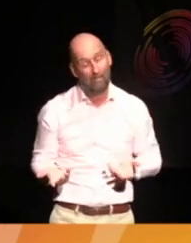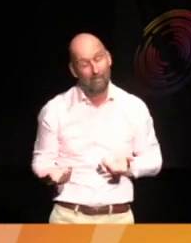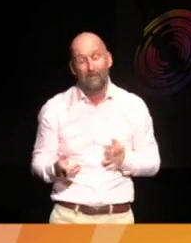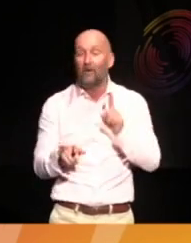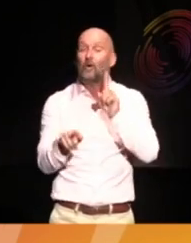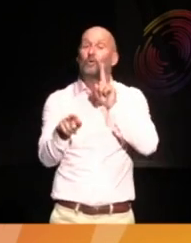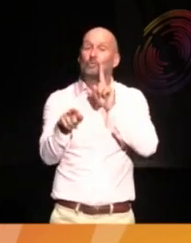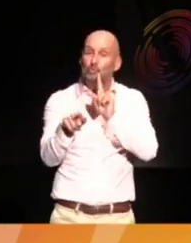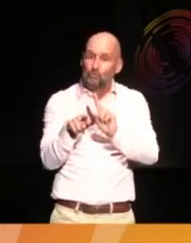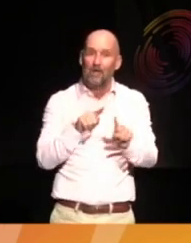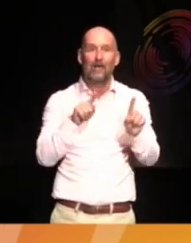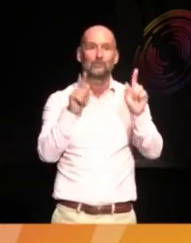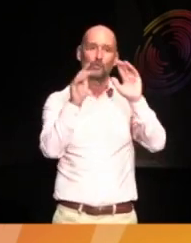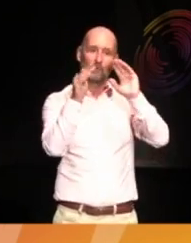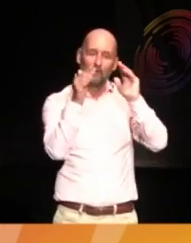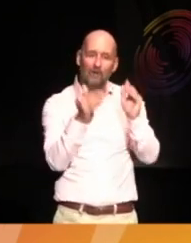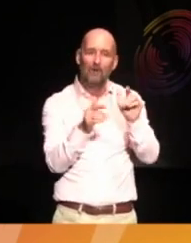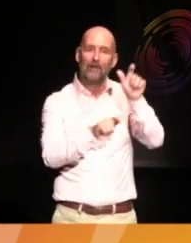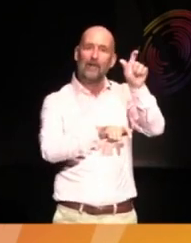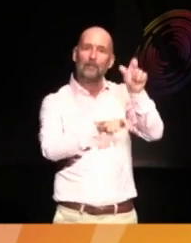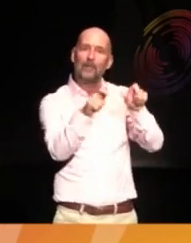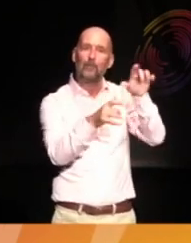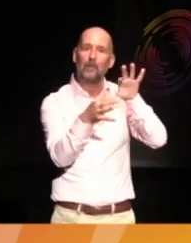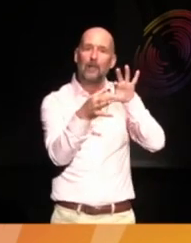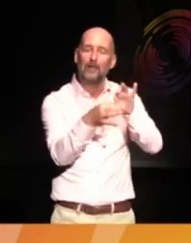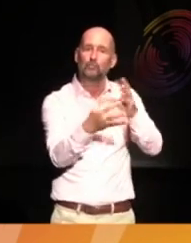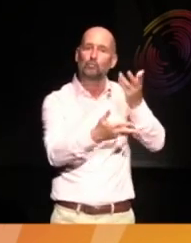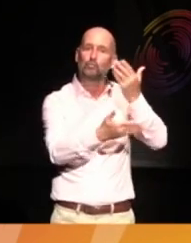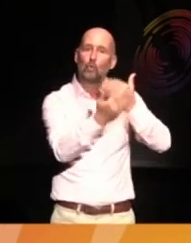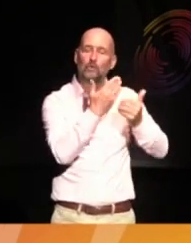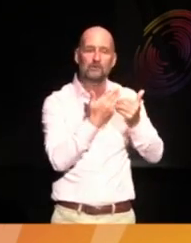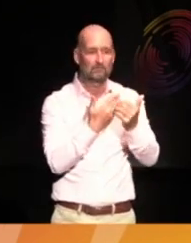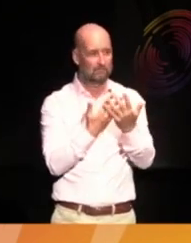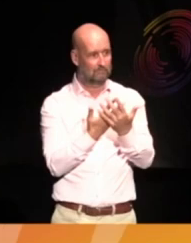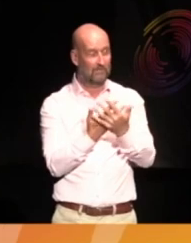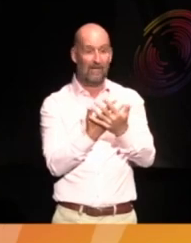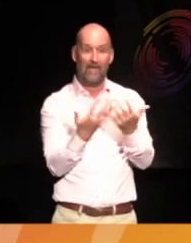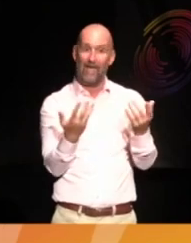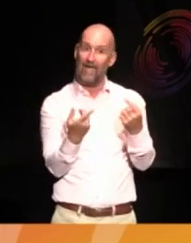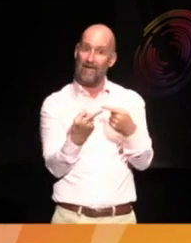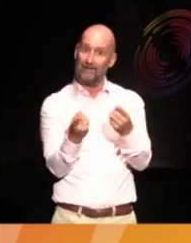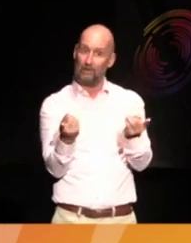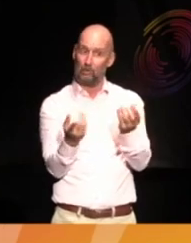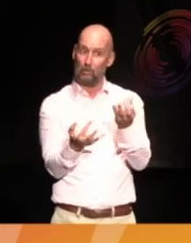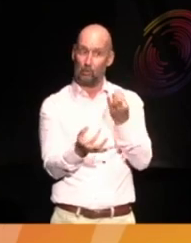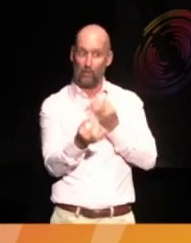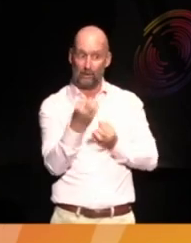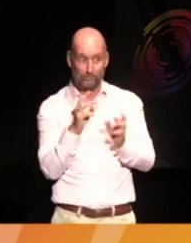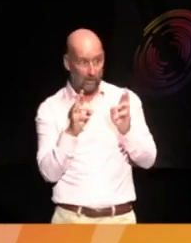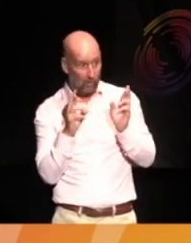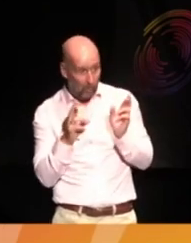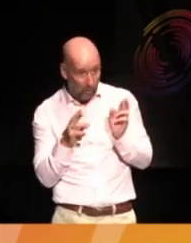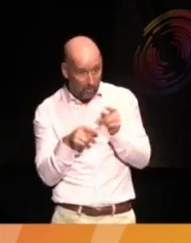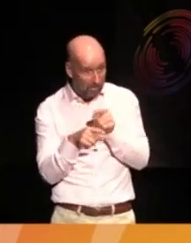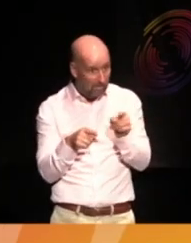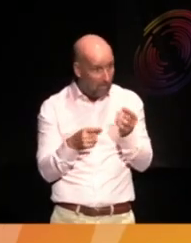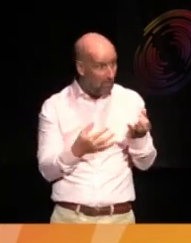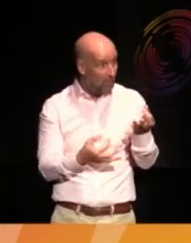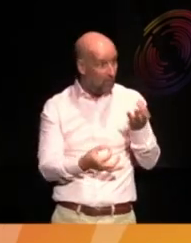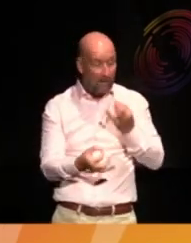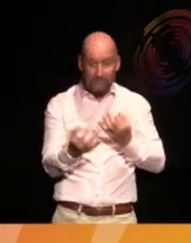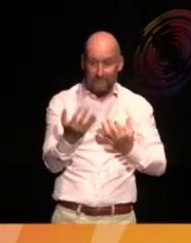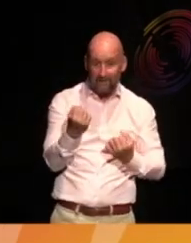focus on the stories of people. Have you got any questions for us? I'm hoping someone might have a question.